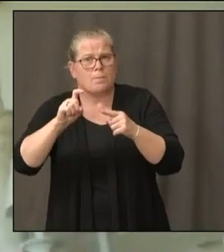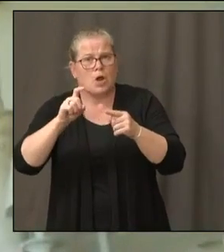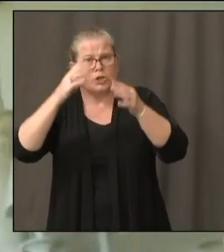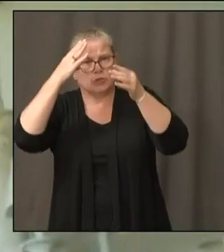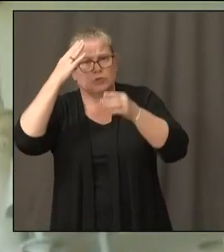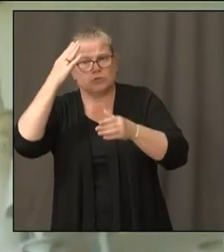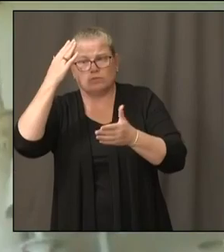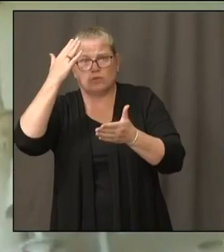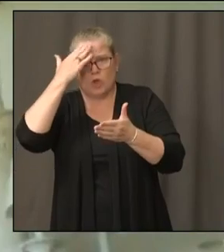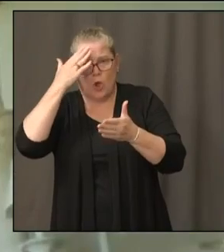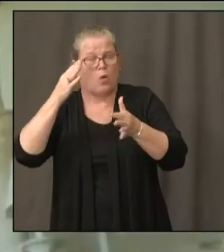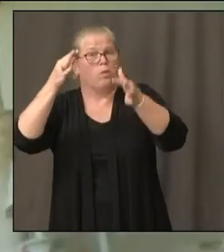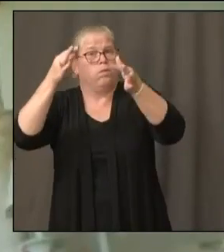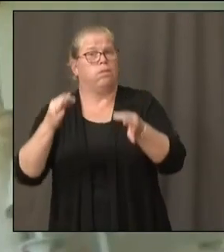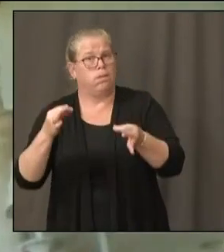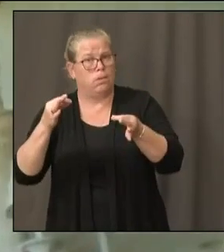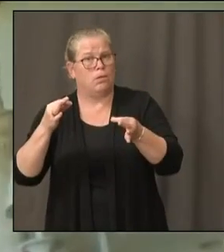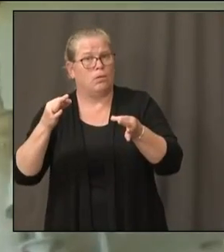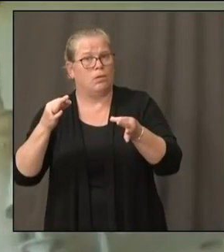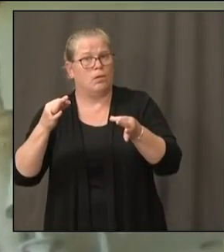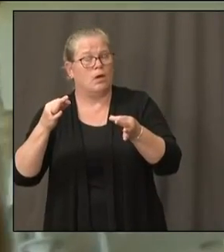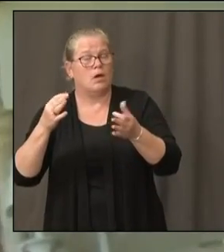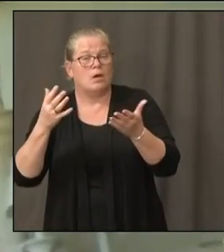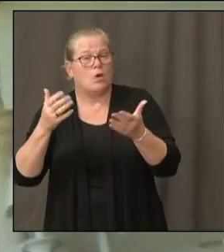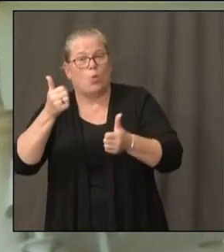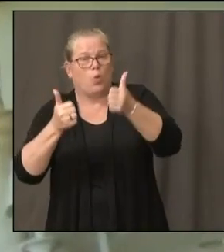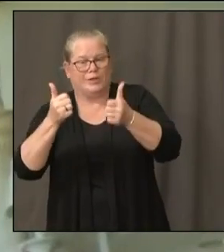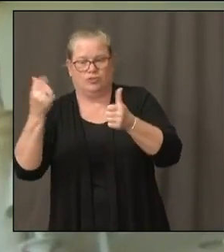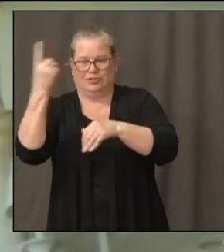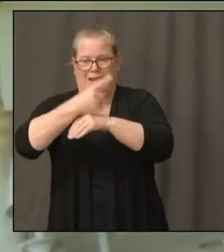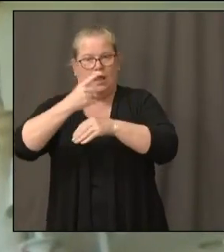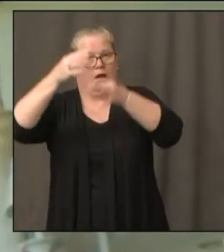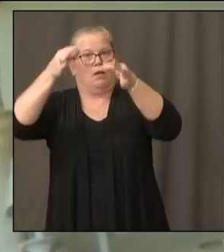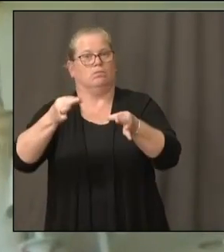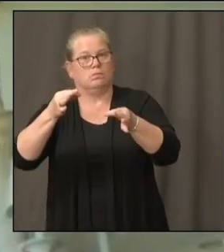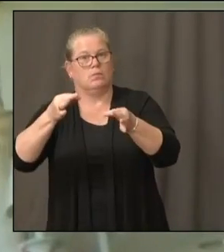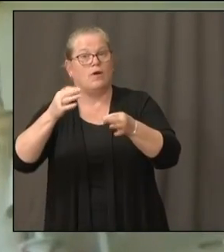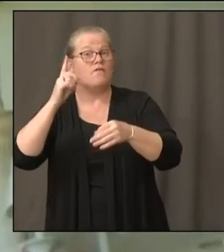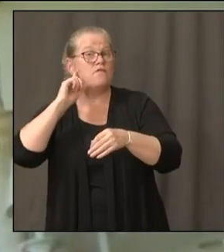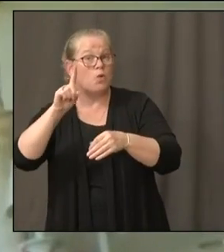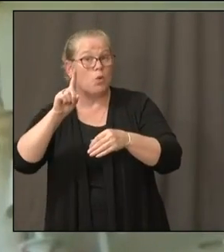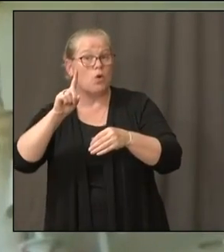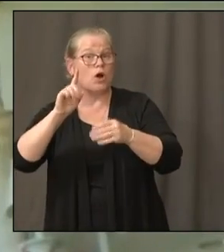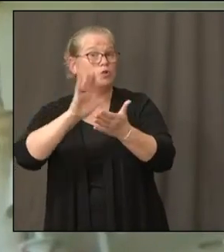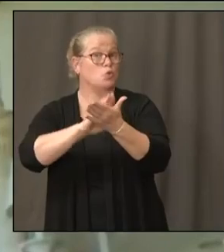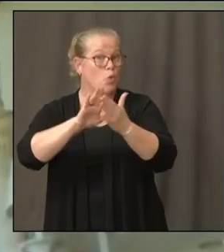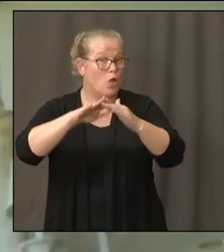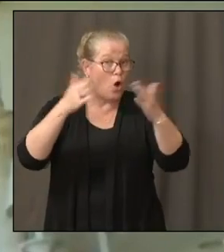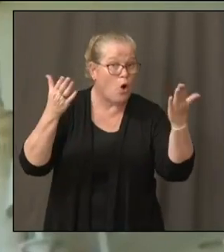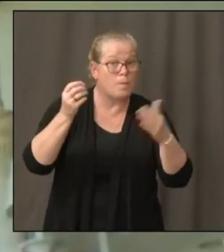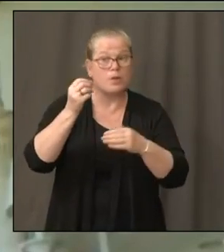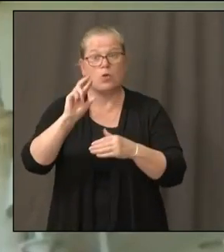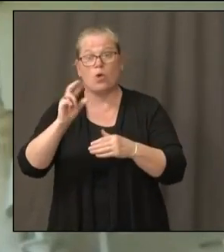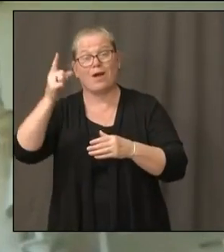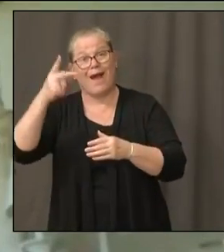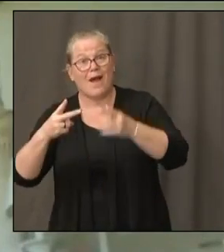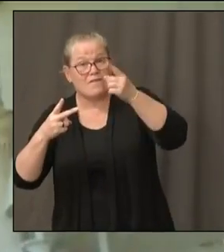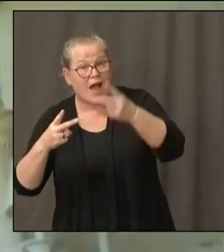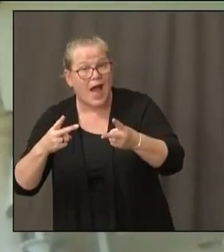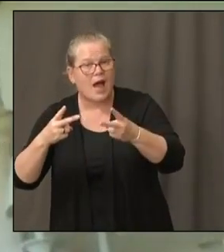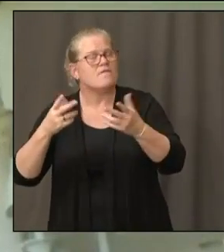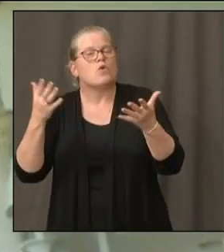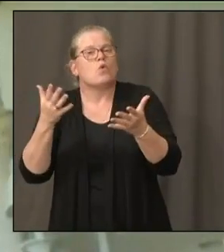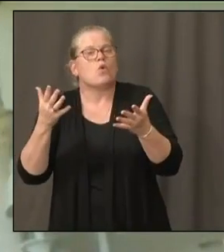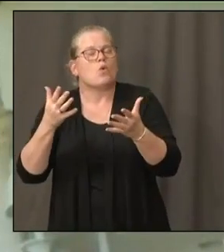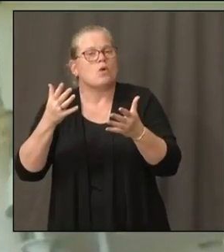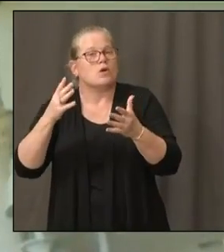they plan on a hybrid situation or everybody comes back? I believe that while